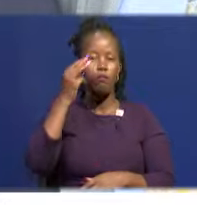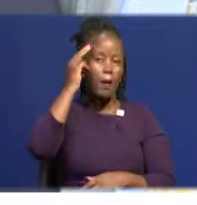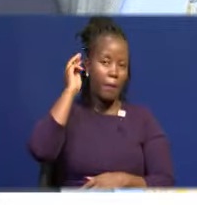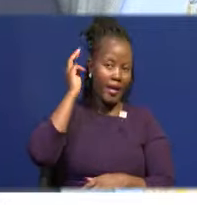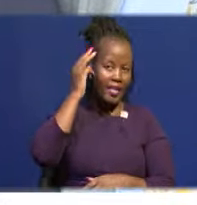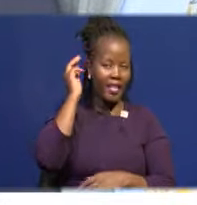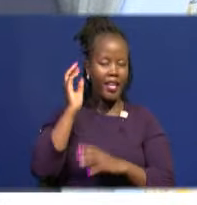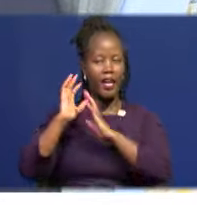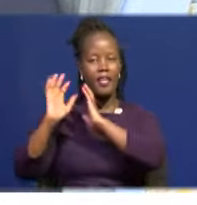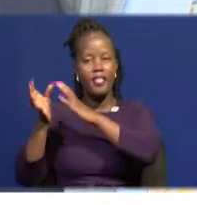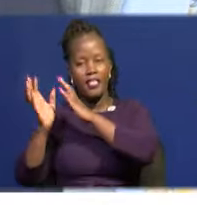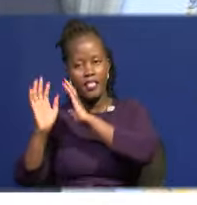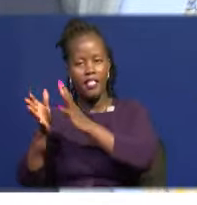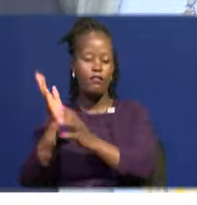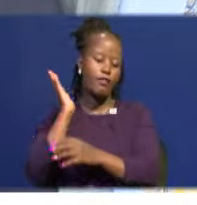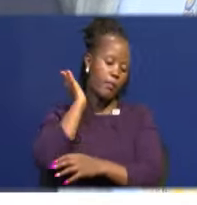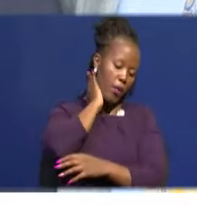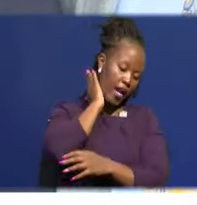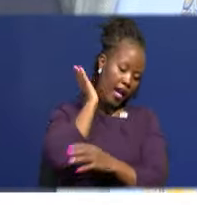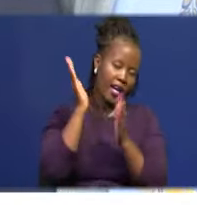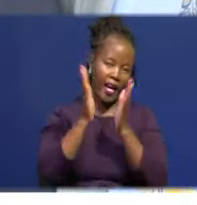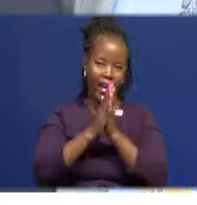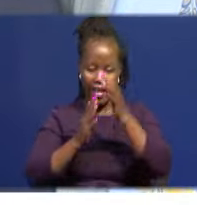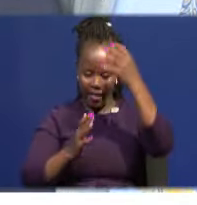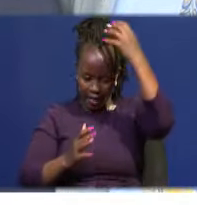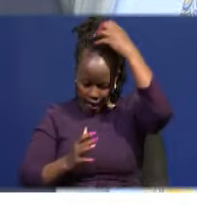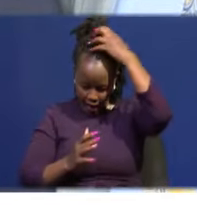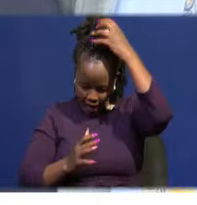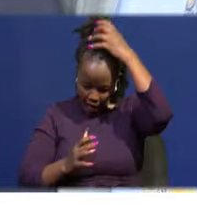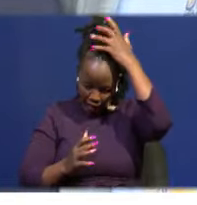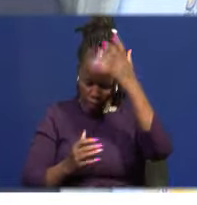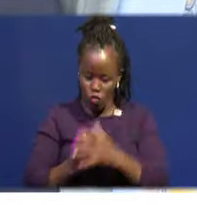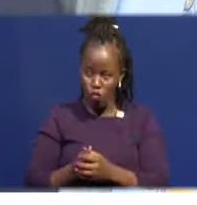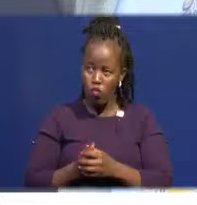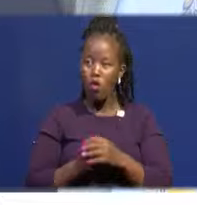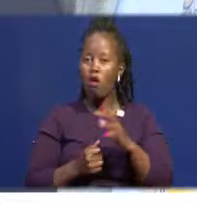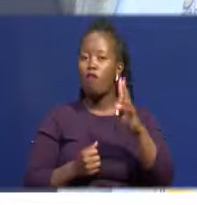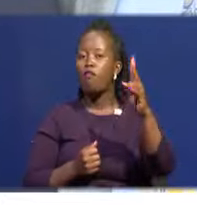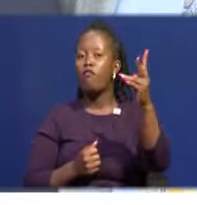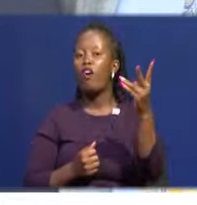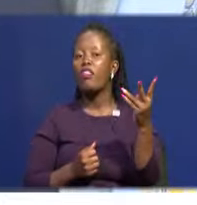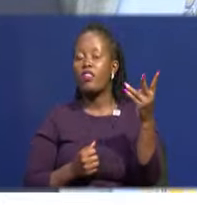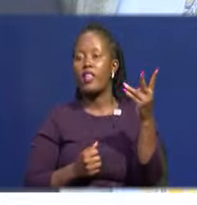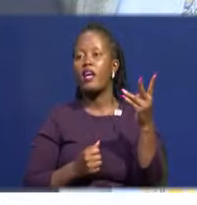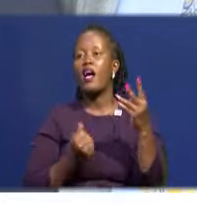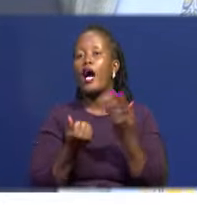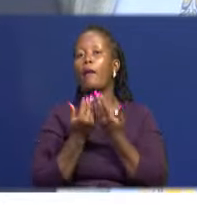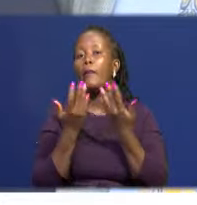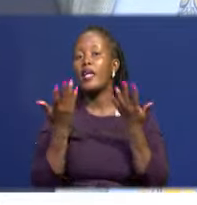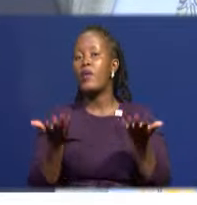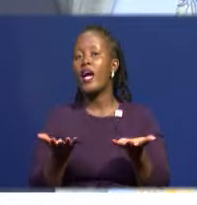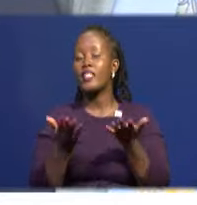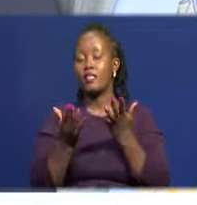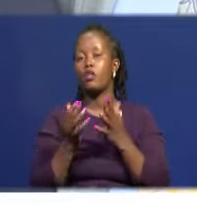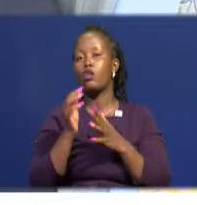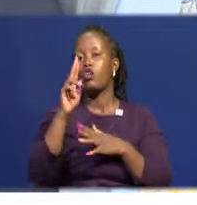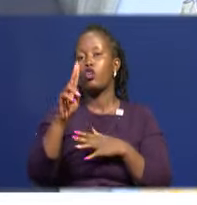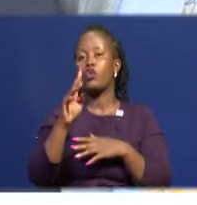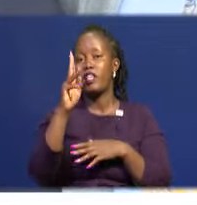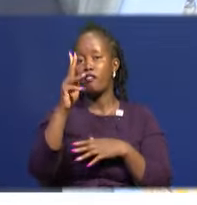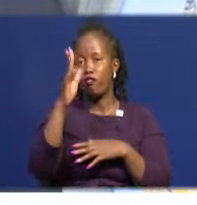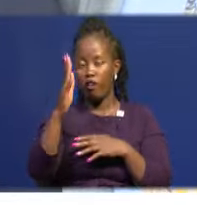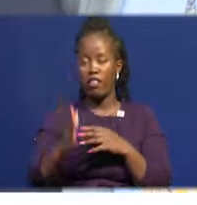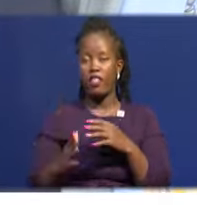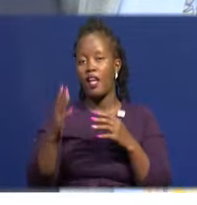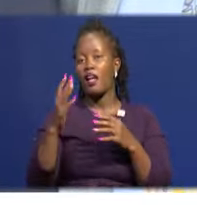Kilifi, Moranga, and Lamu counties. Phase 4 will be conducted on the 24th of August